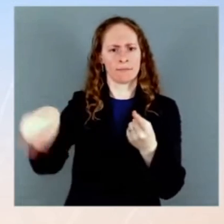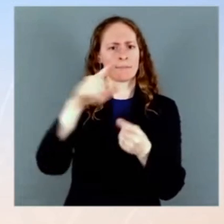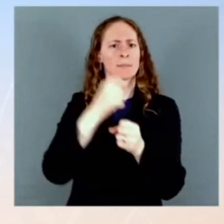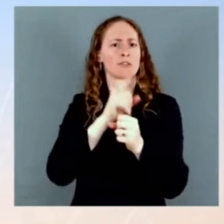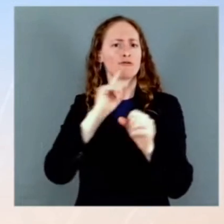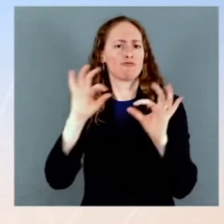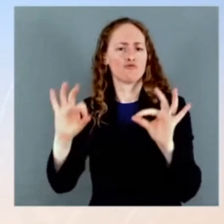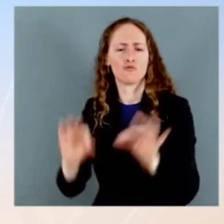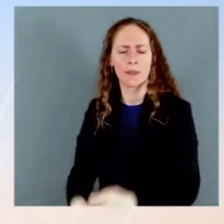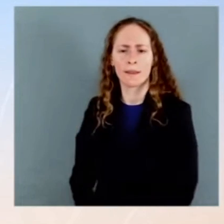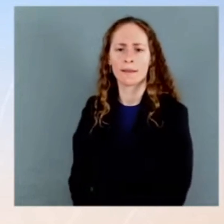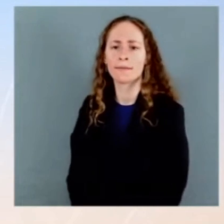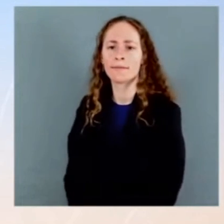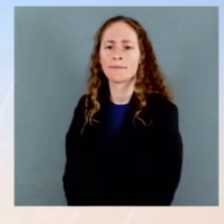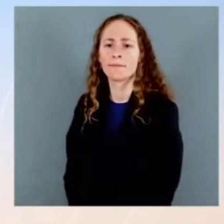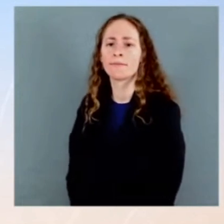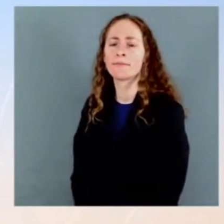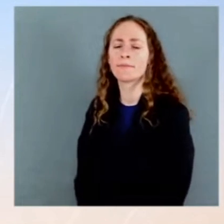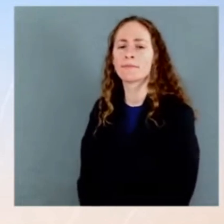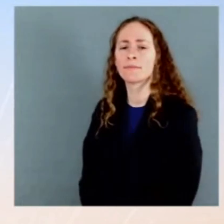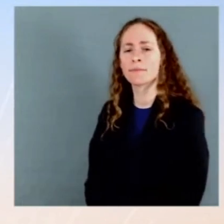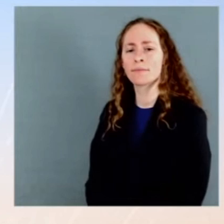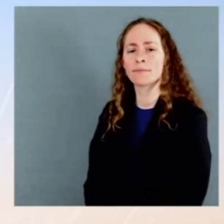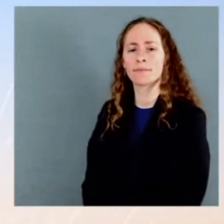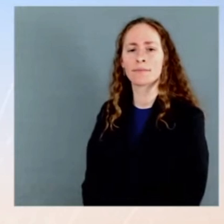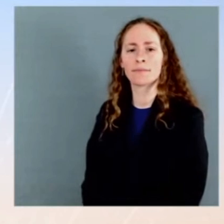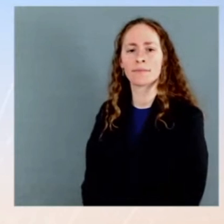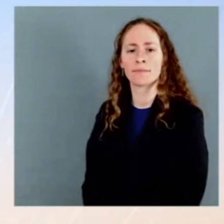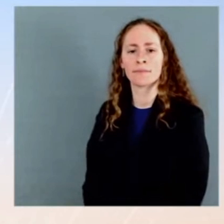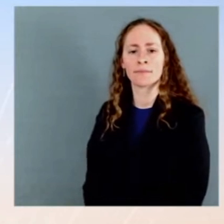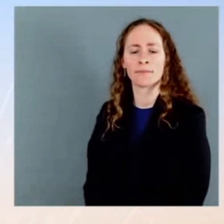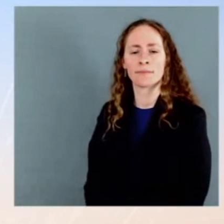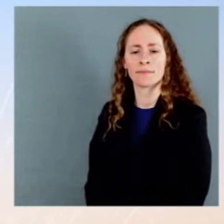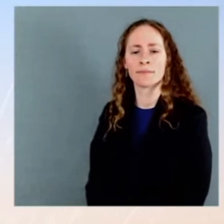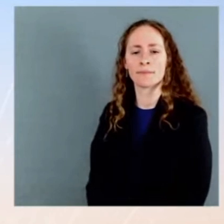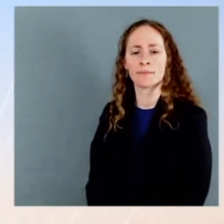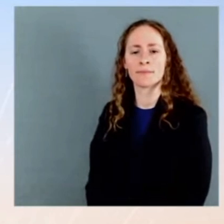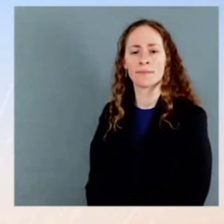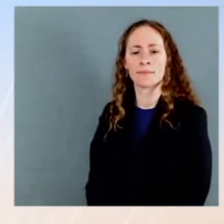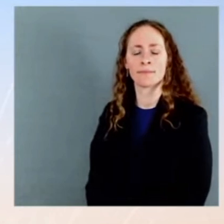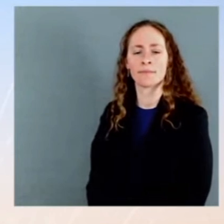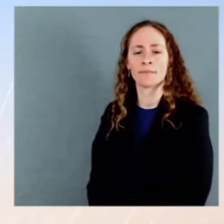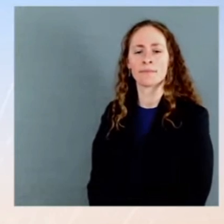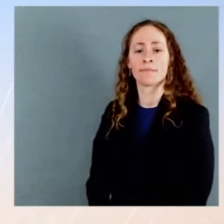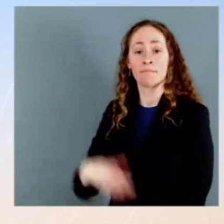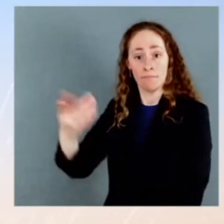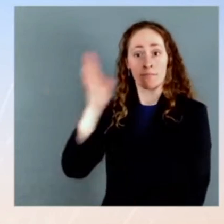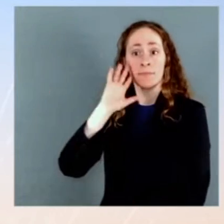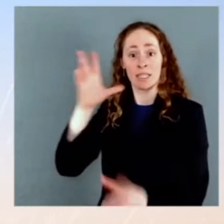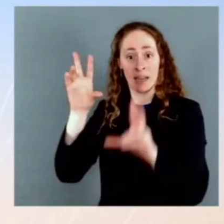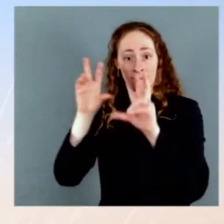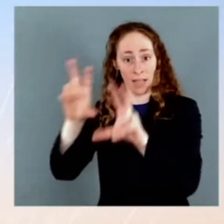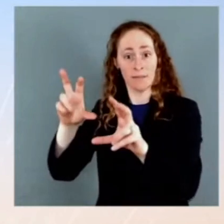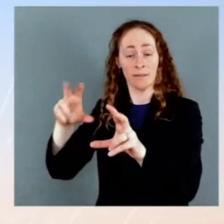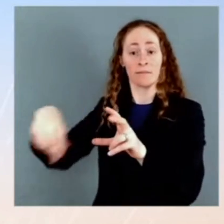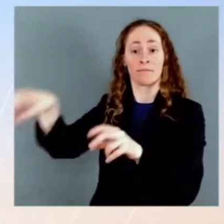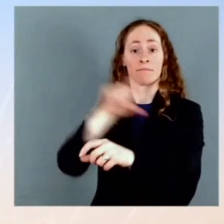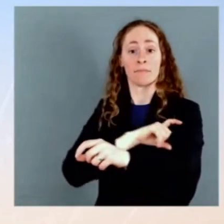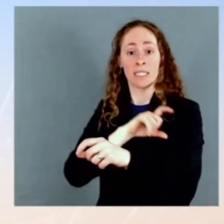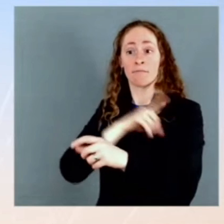money if they arrest bad guys and they bring them to jail, and then they're not prosecuted? They're just right back out on the streets?